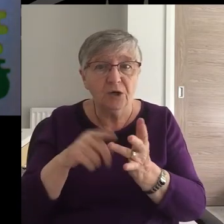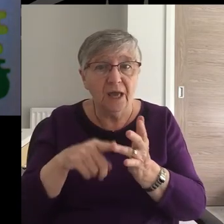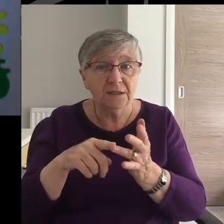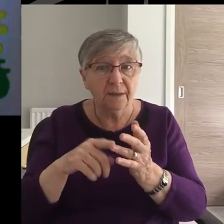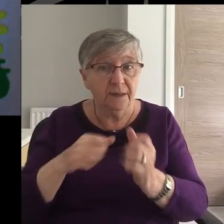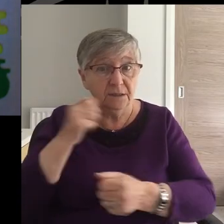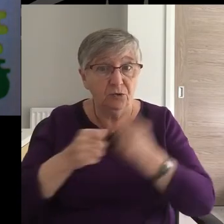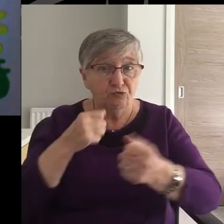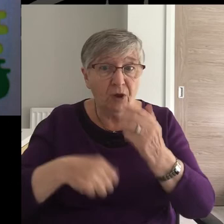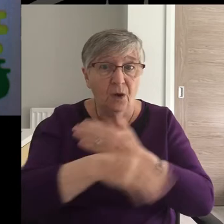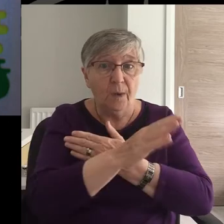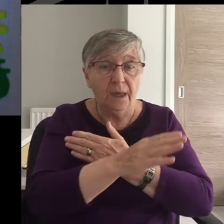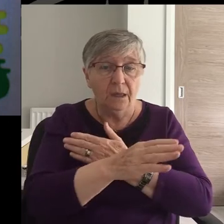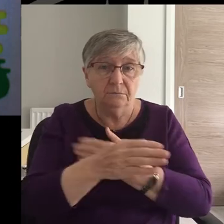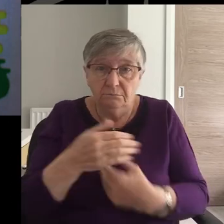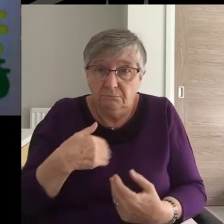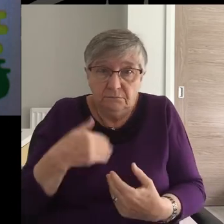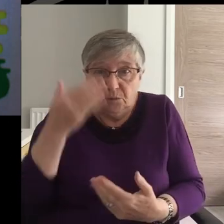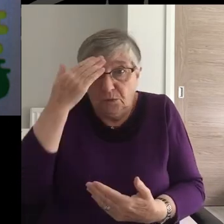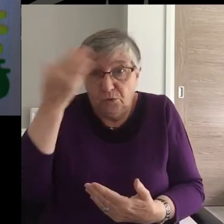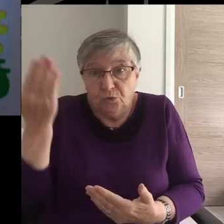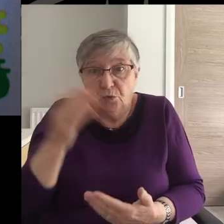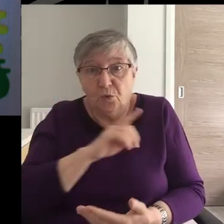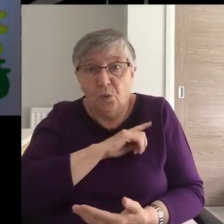away. We don't know why.